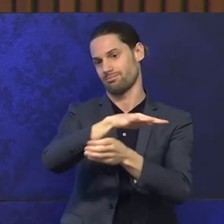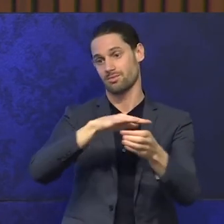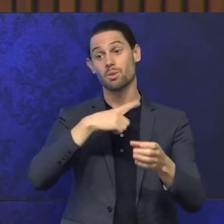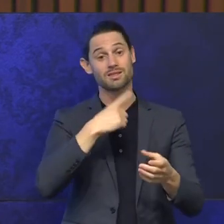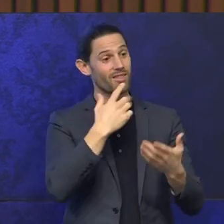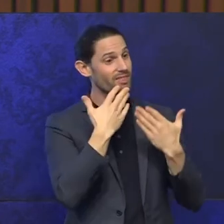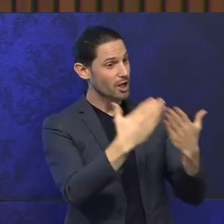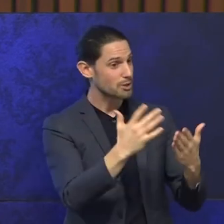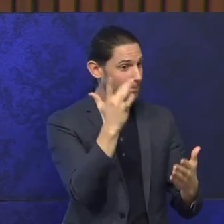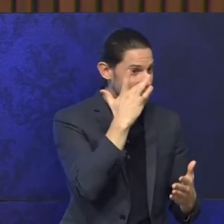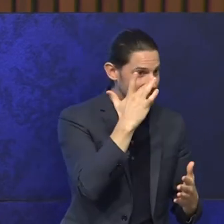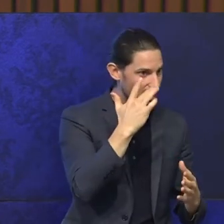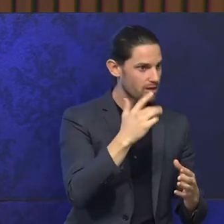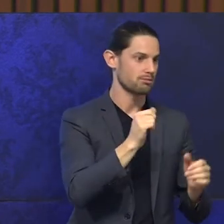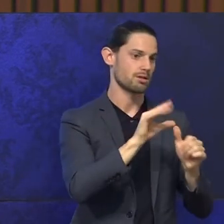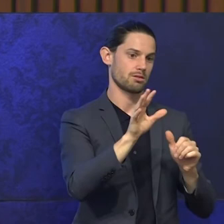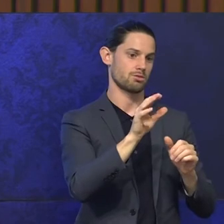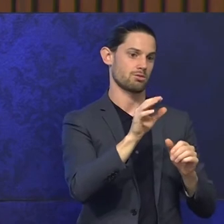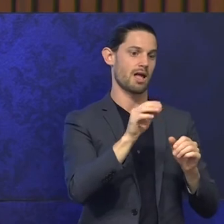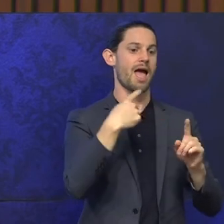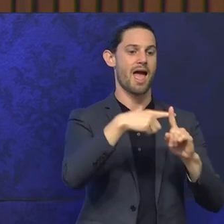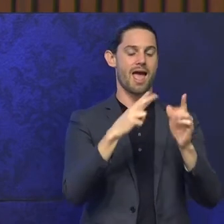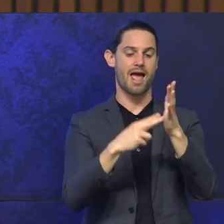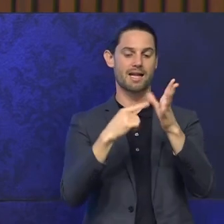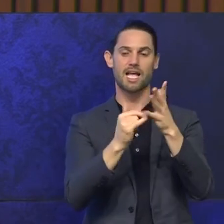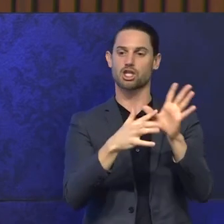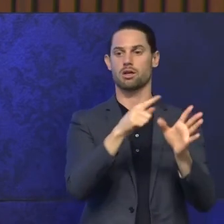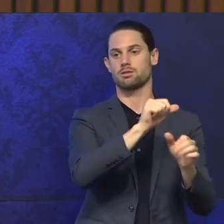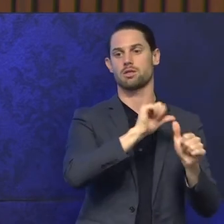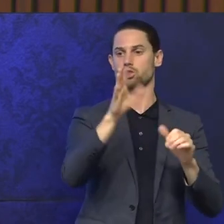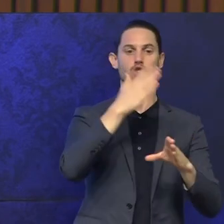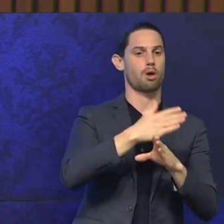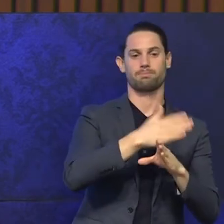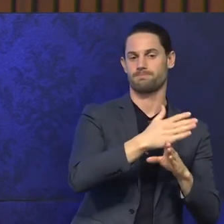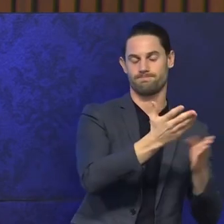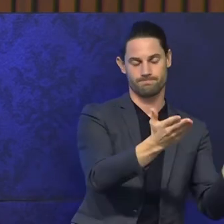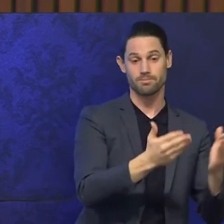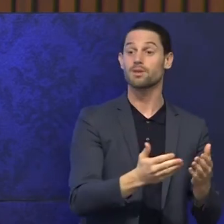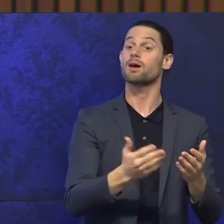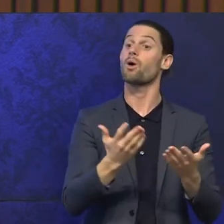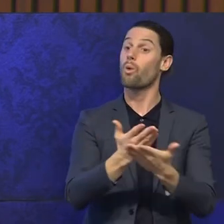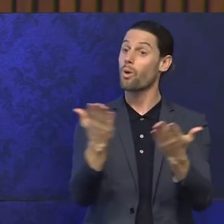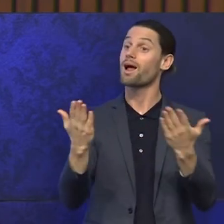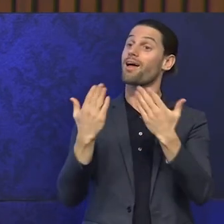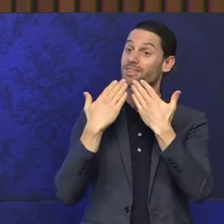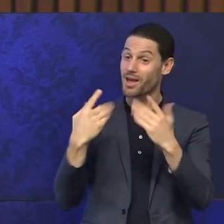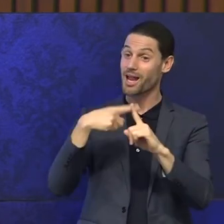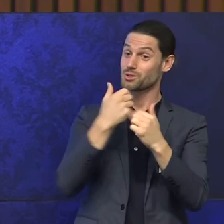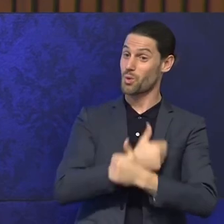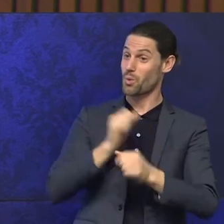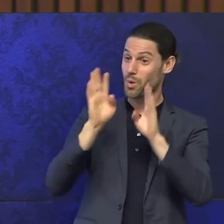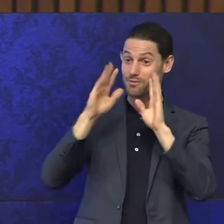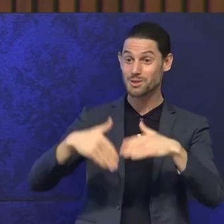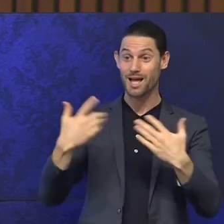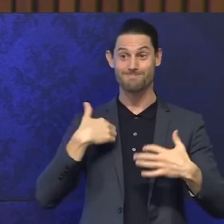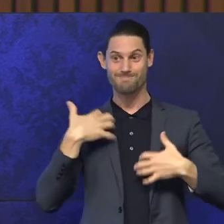advocates for advocacy. Great stuff. Congratulations. To all of you, do have a wonderful day, and I look forward to being one of the